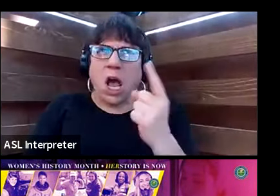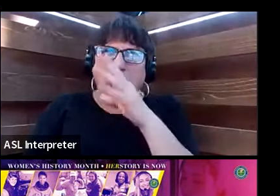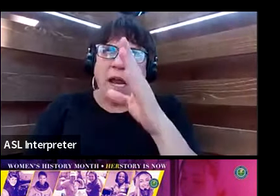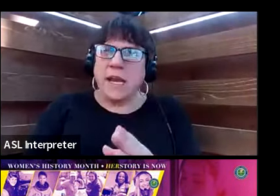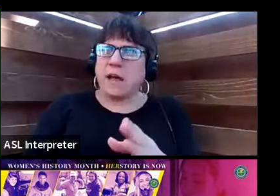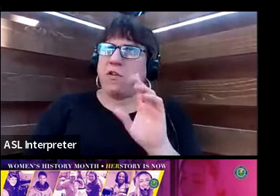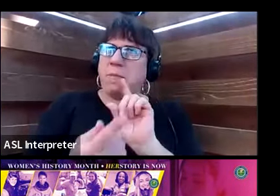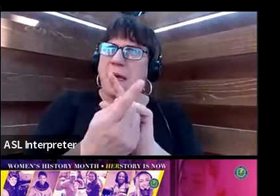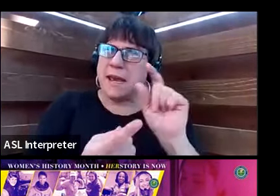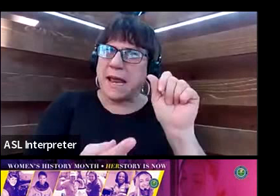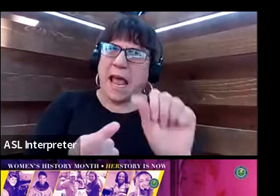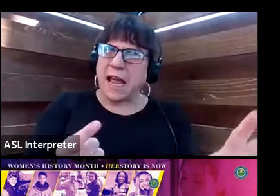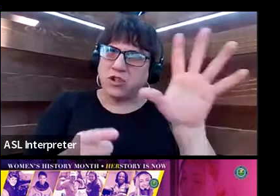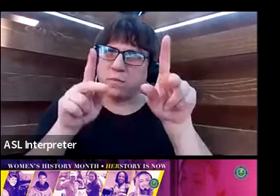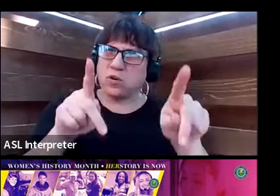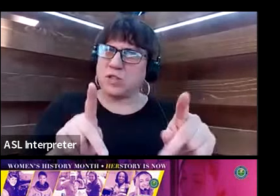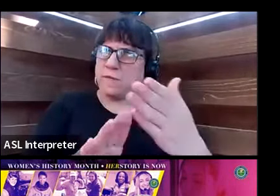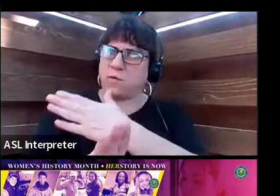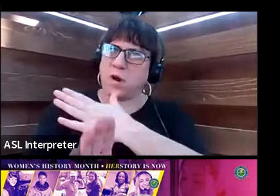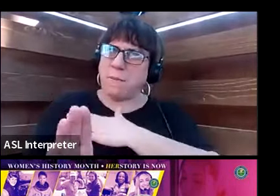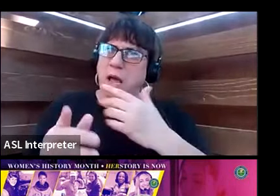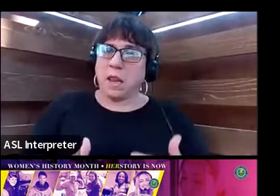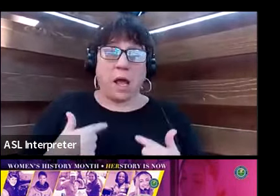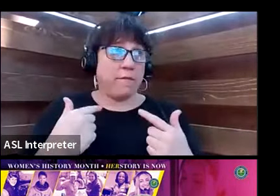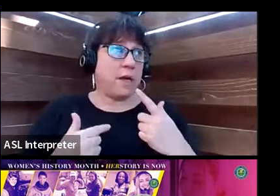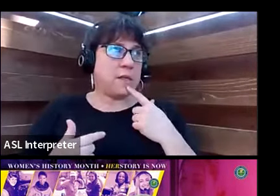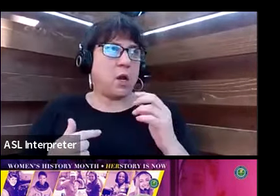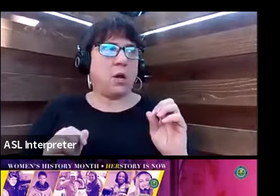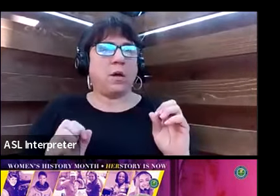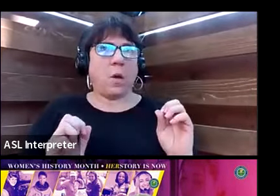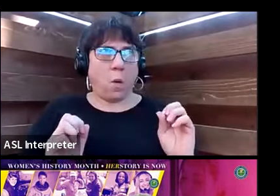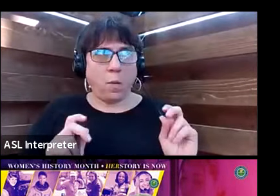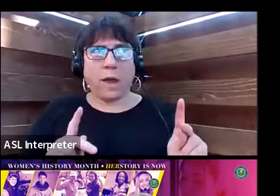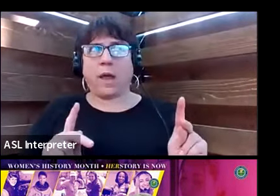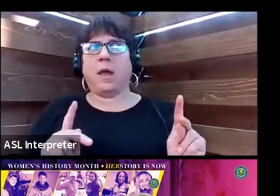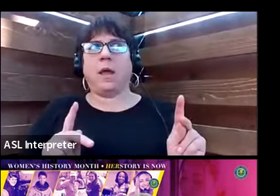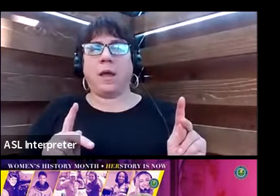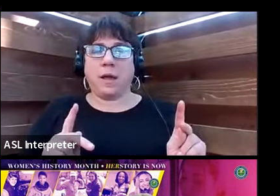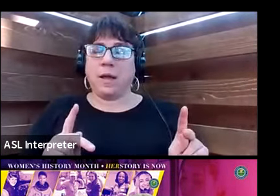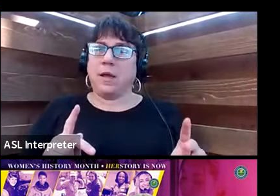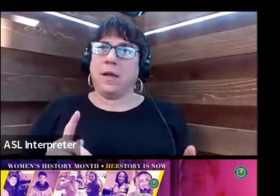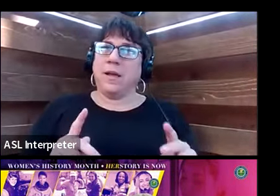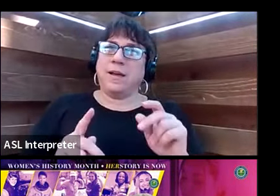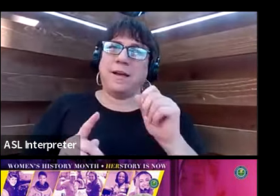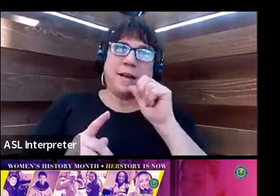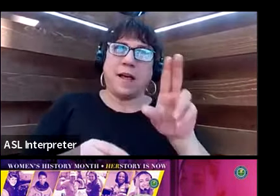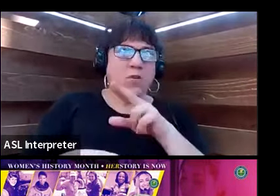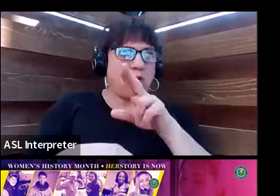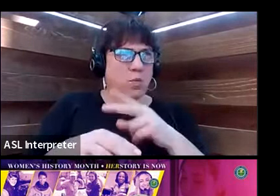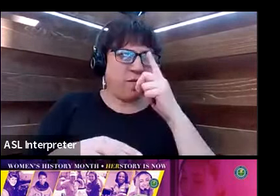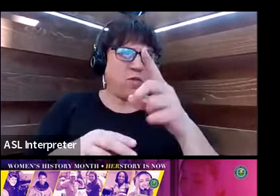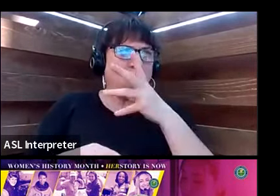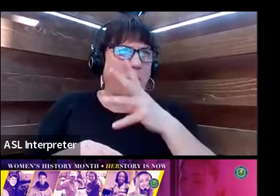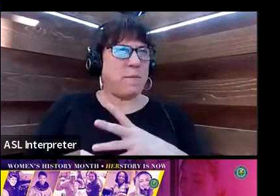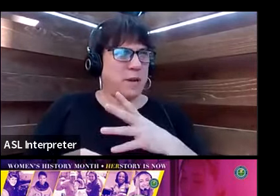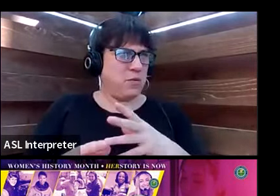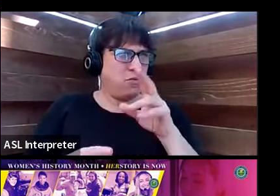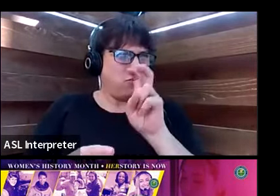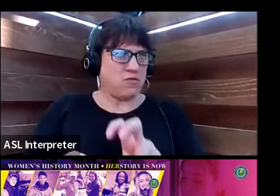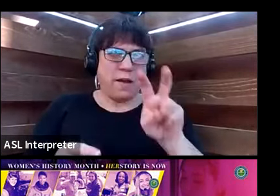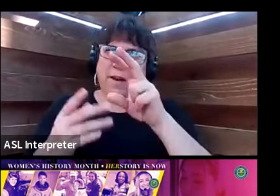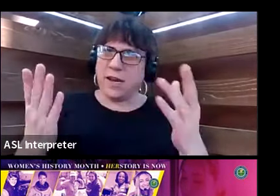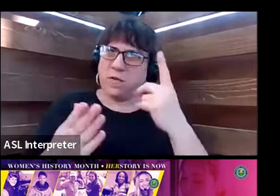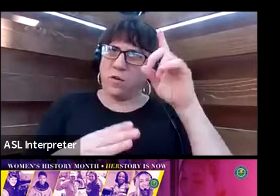never met an Asian person before in my life. I'm like, okay. And it's unusual for women to be in this job. You're traveling up here on the